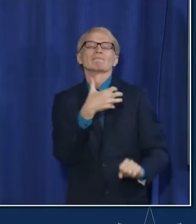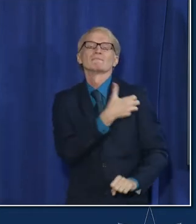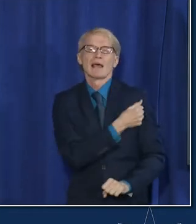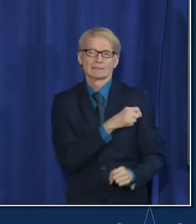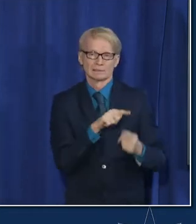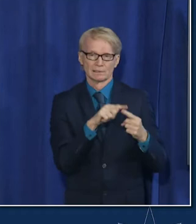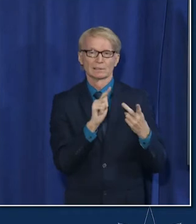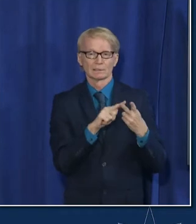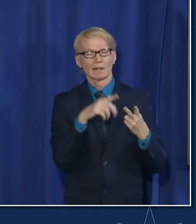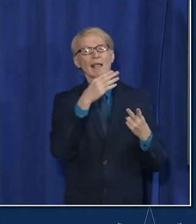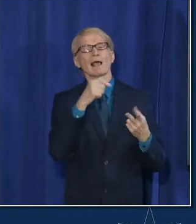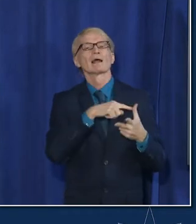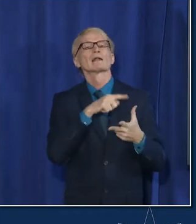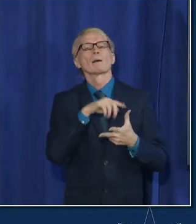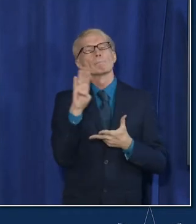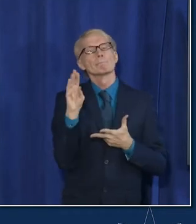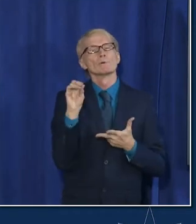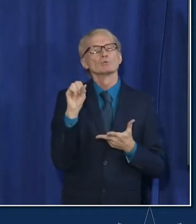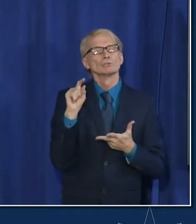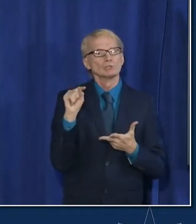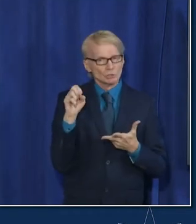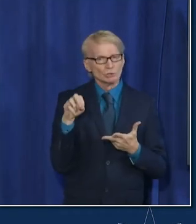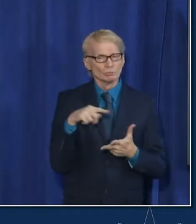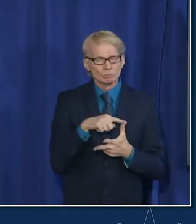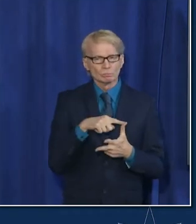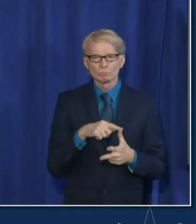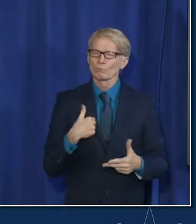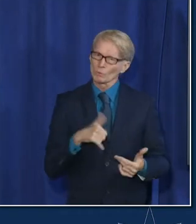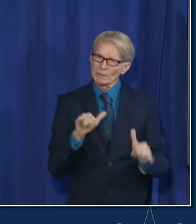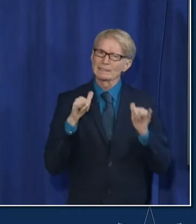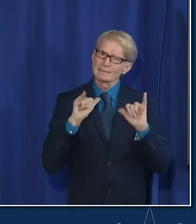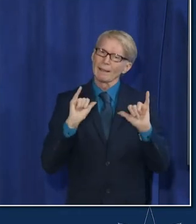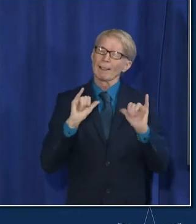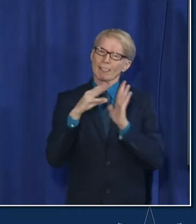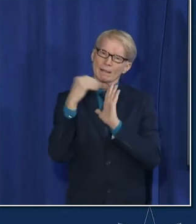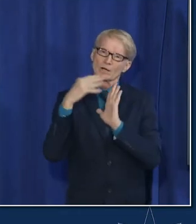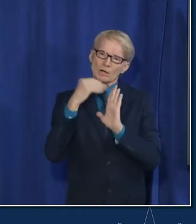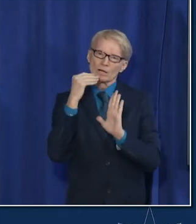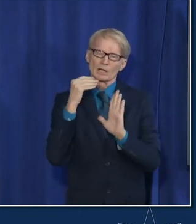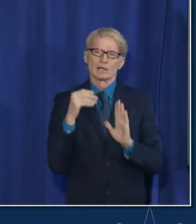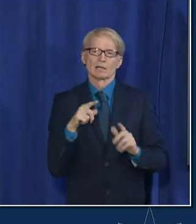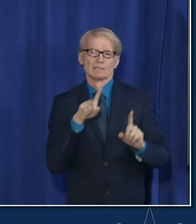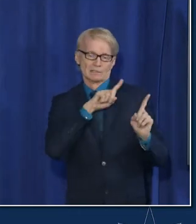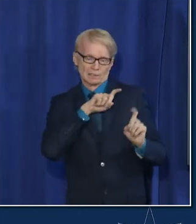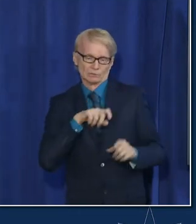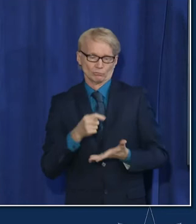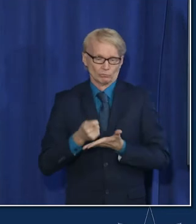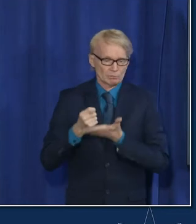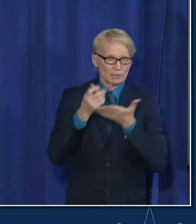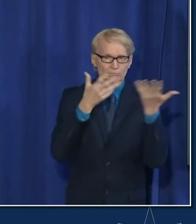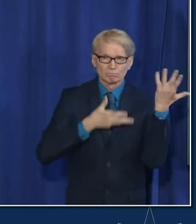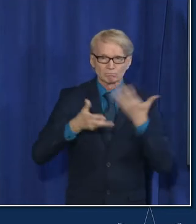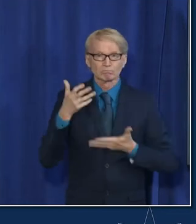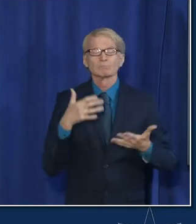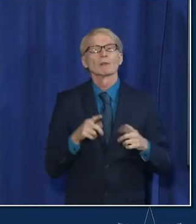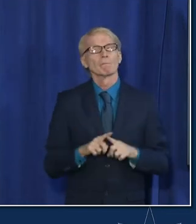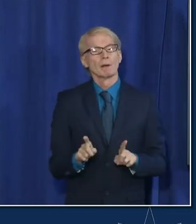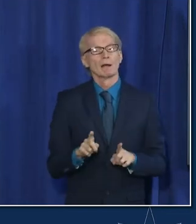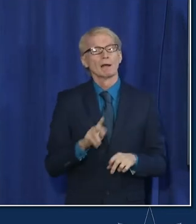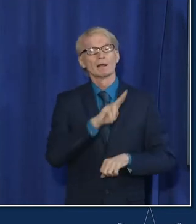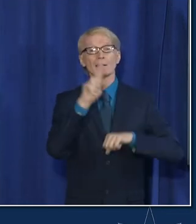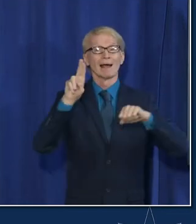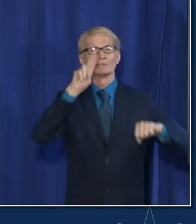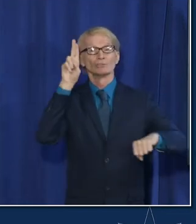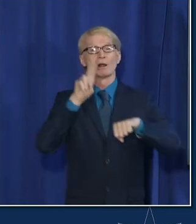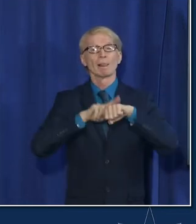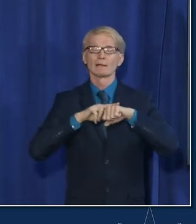also really help uh we're still learning about treatments uh we're still learning about severe disease and testing looks fine uh nationally the u.s announced